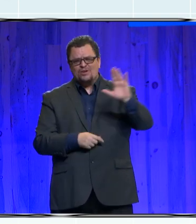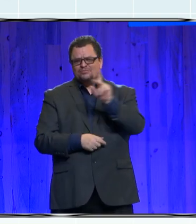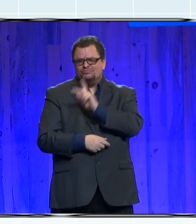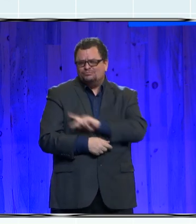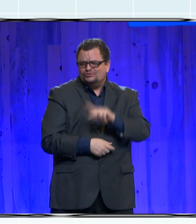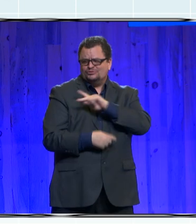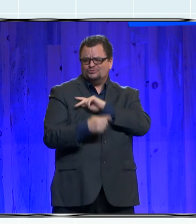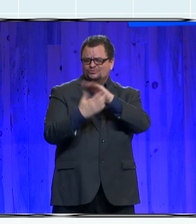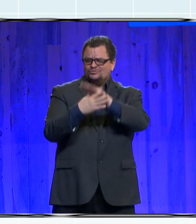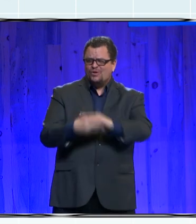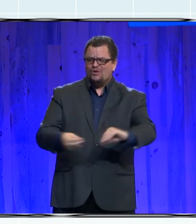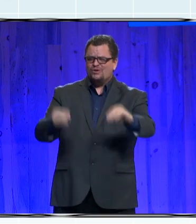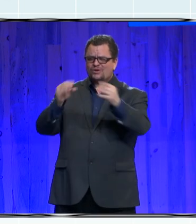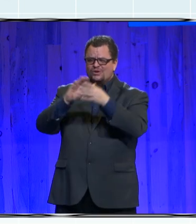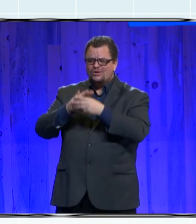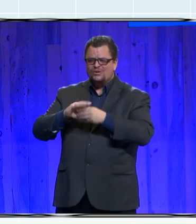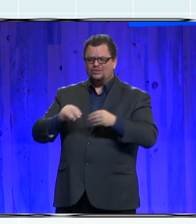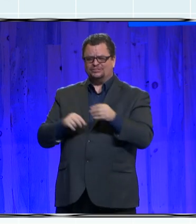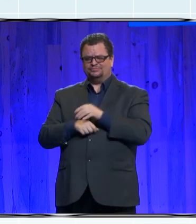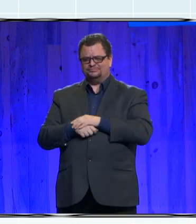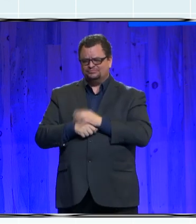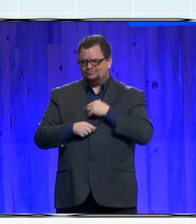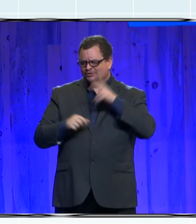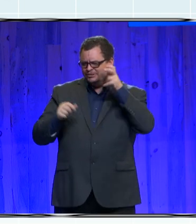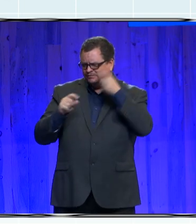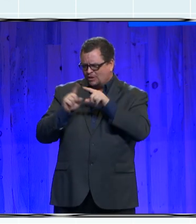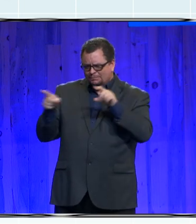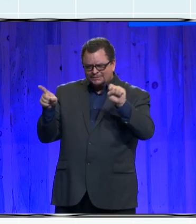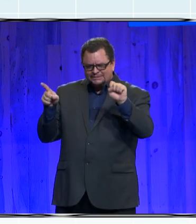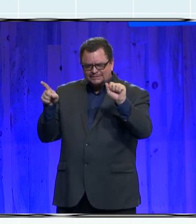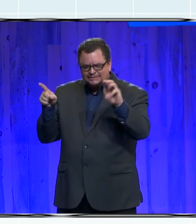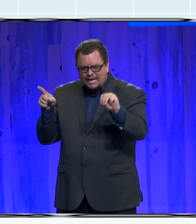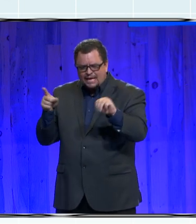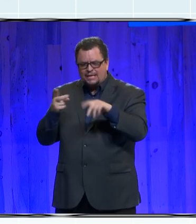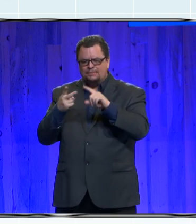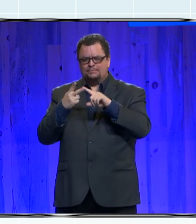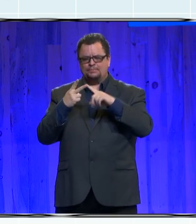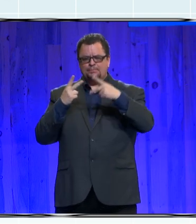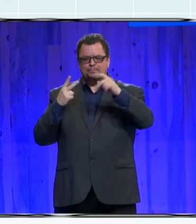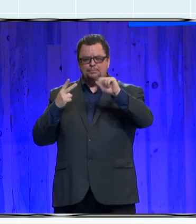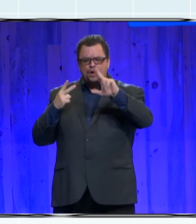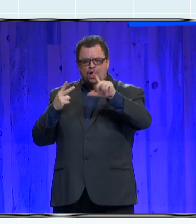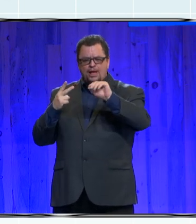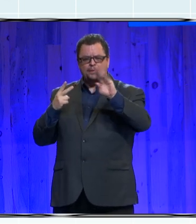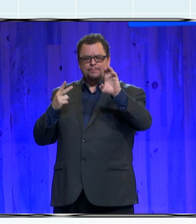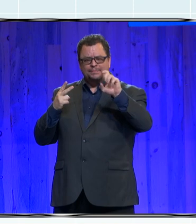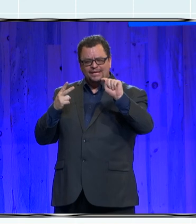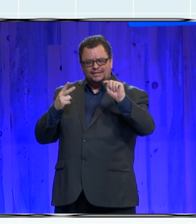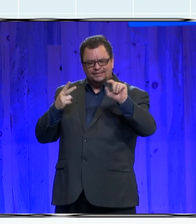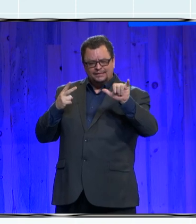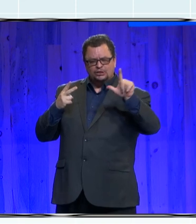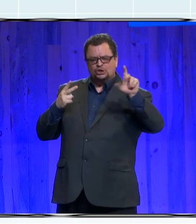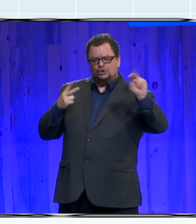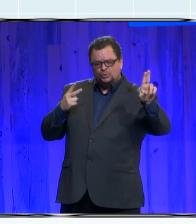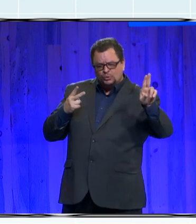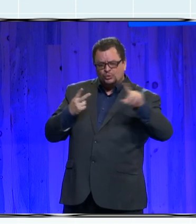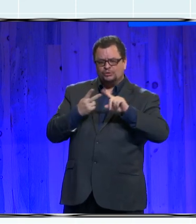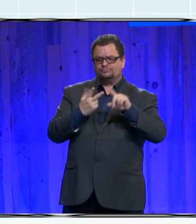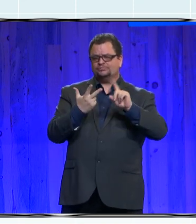from Sam Aitken, from Paul and Betty Krashock, and then especially Harmony getting your in-person testimony.